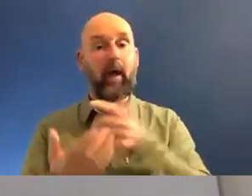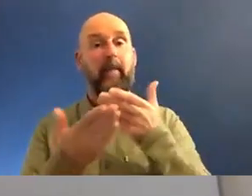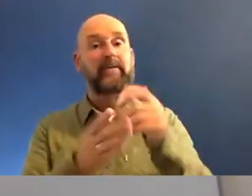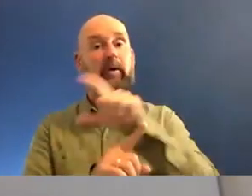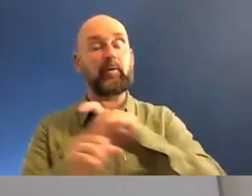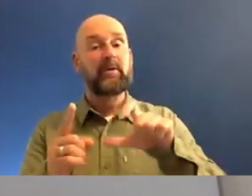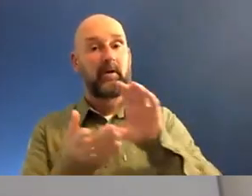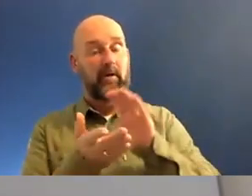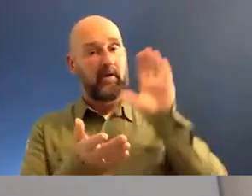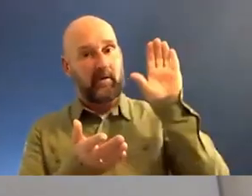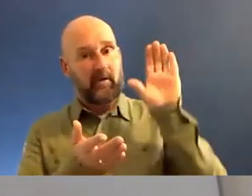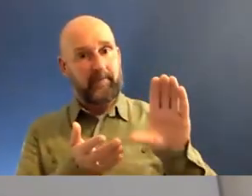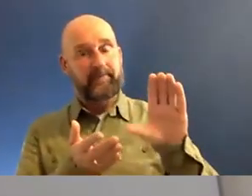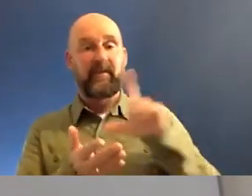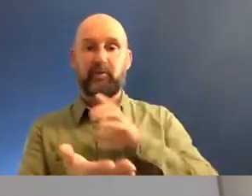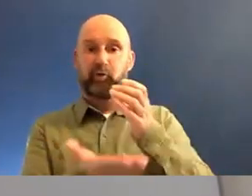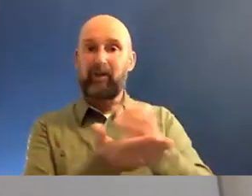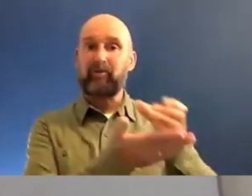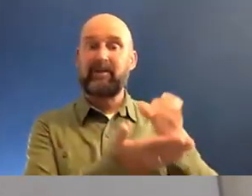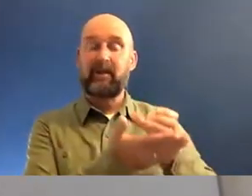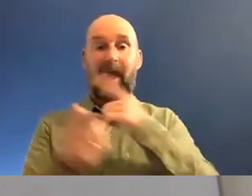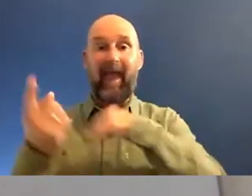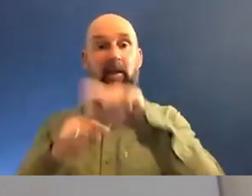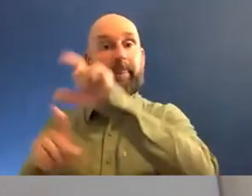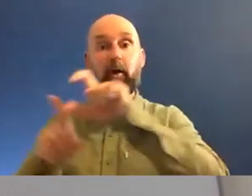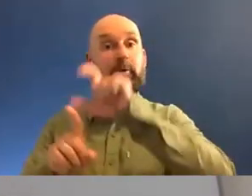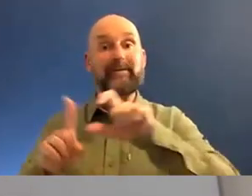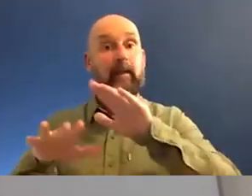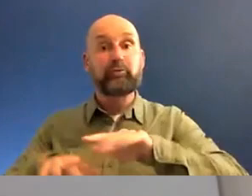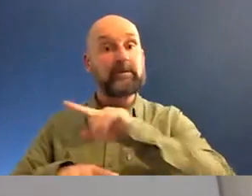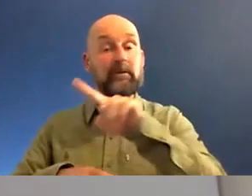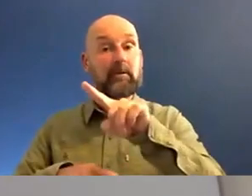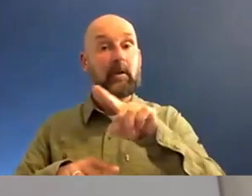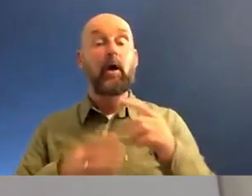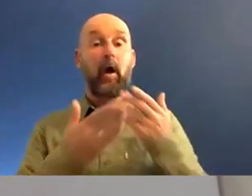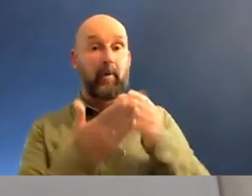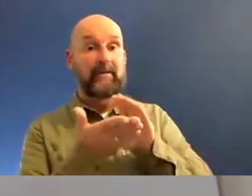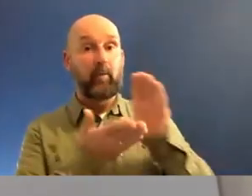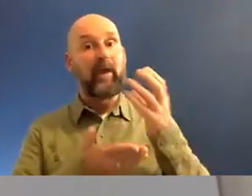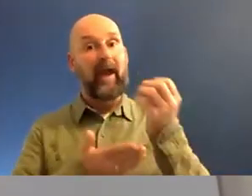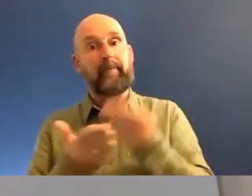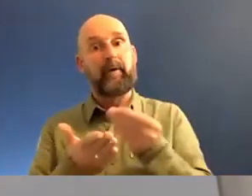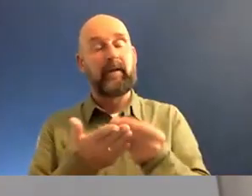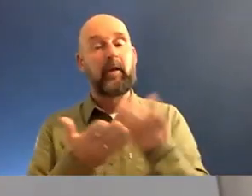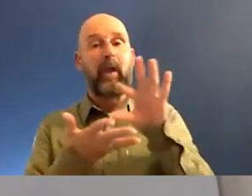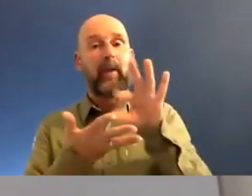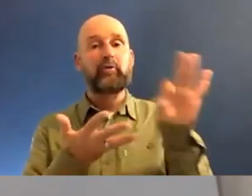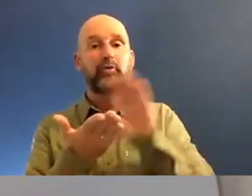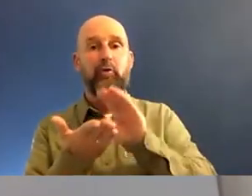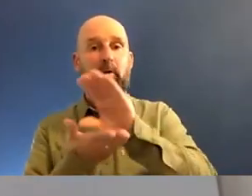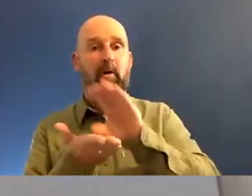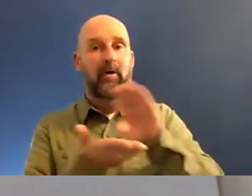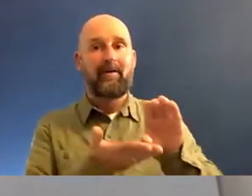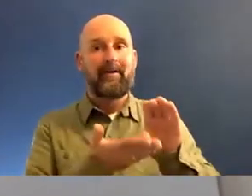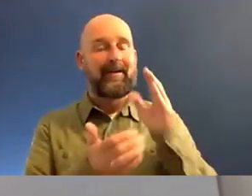the largest proportion of charity than any other community in the Britain. We do have money, but where we choose to put our money is